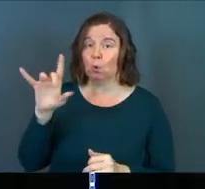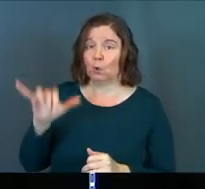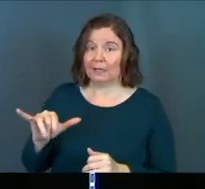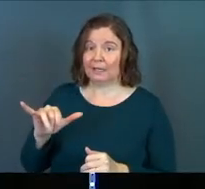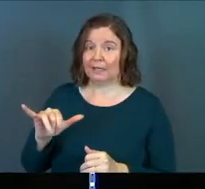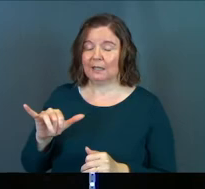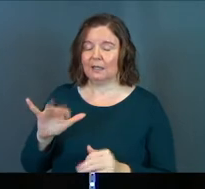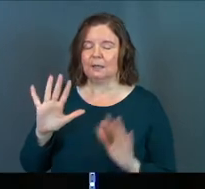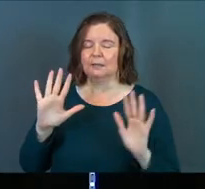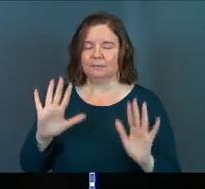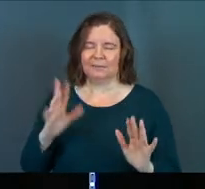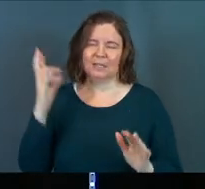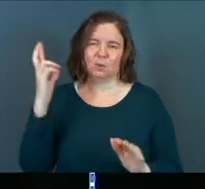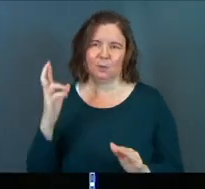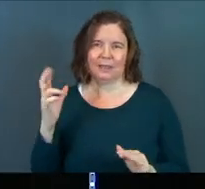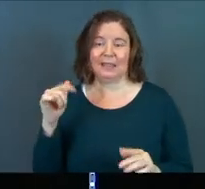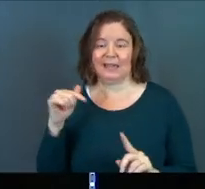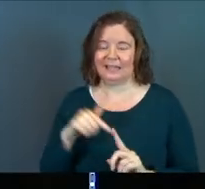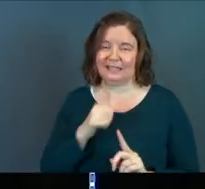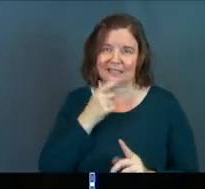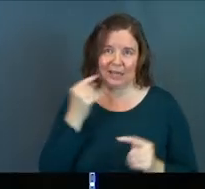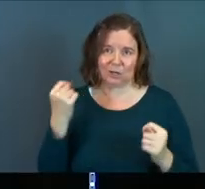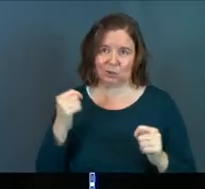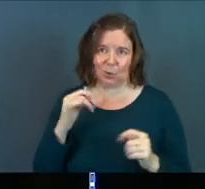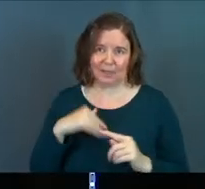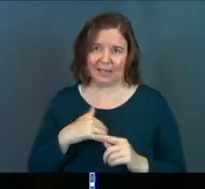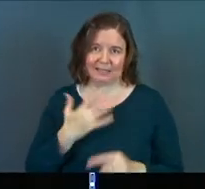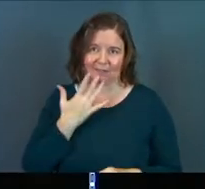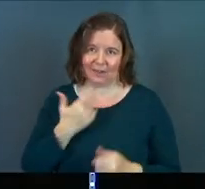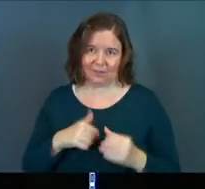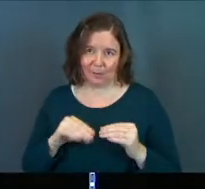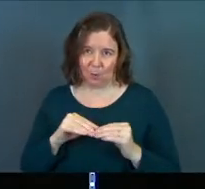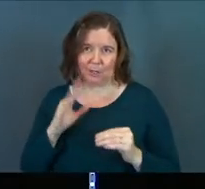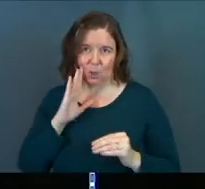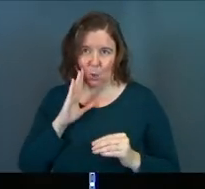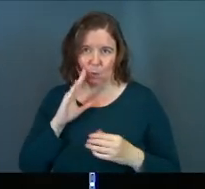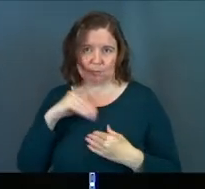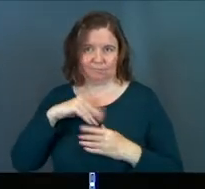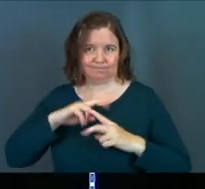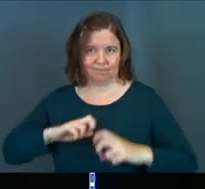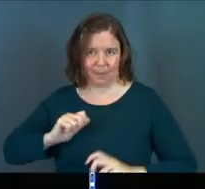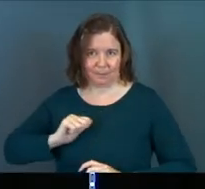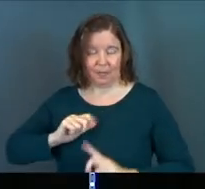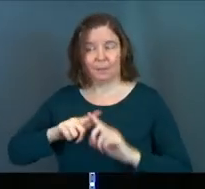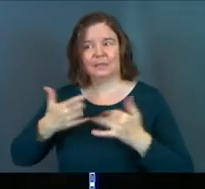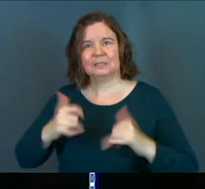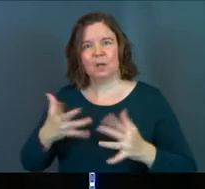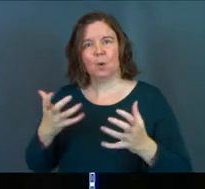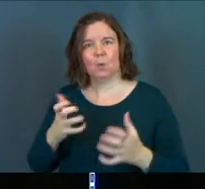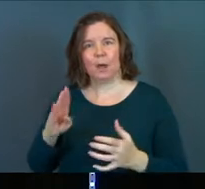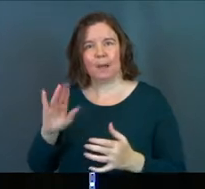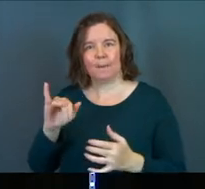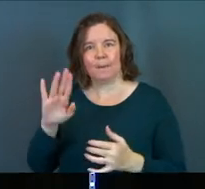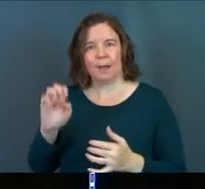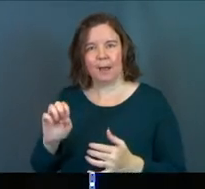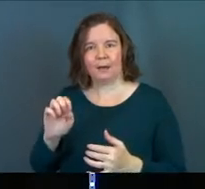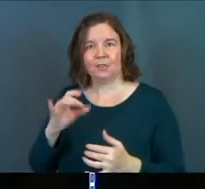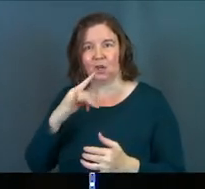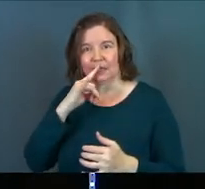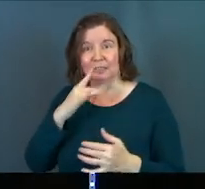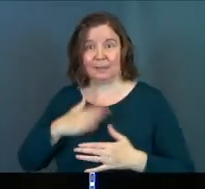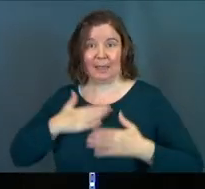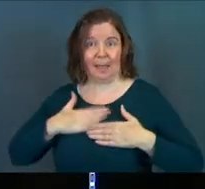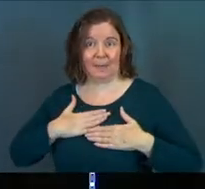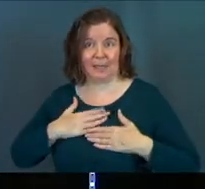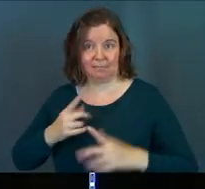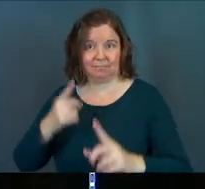Woody has reached this place where he kind of realizes that he's not a toy that's a favorite anymore, and so, but he still wants Bonnie. He still wants their kid